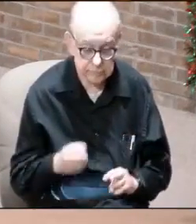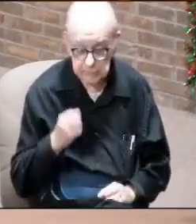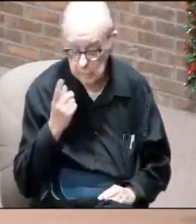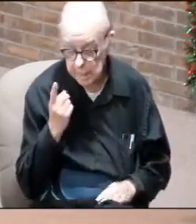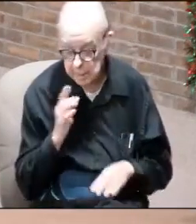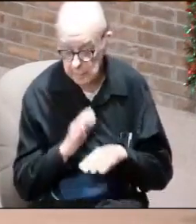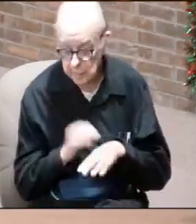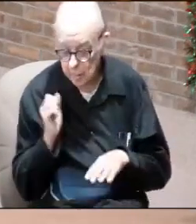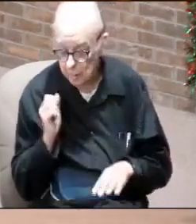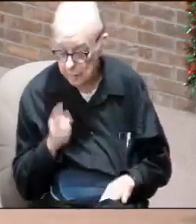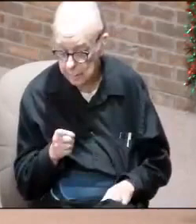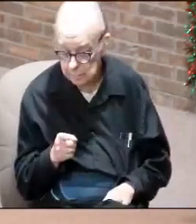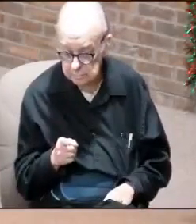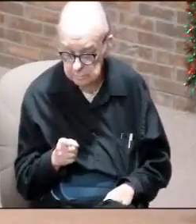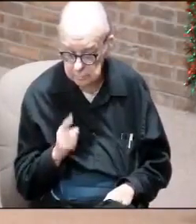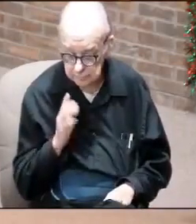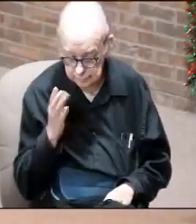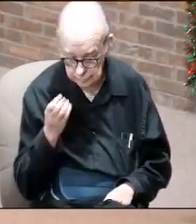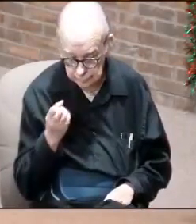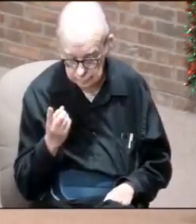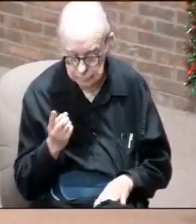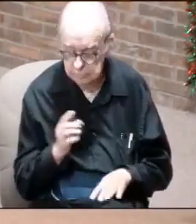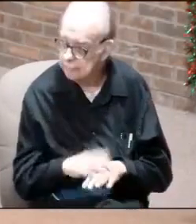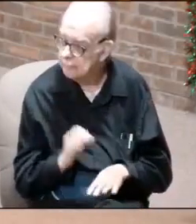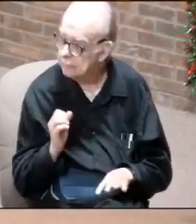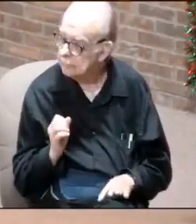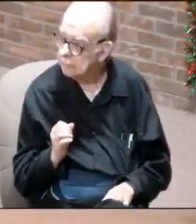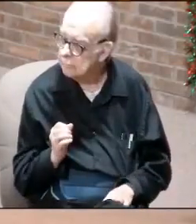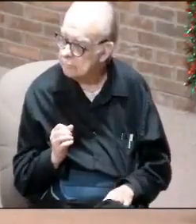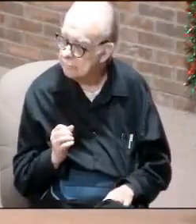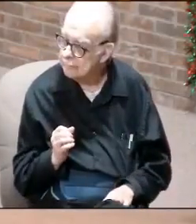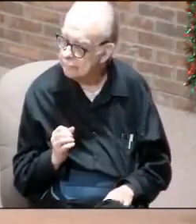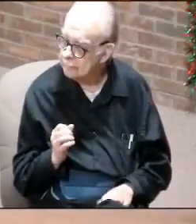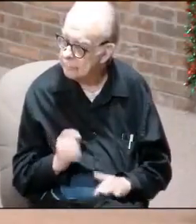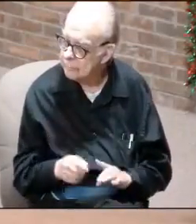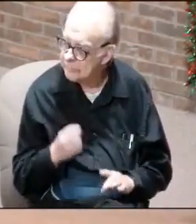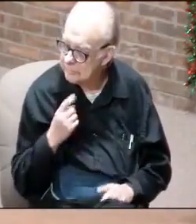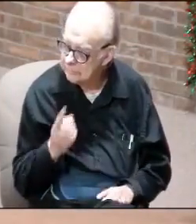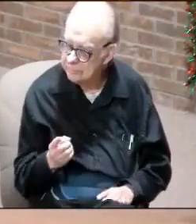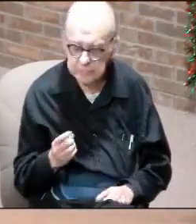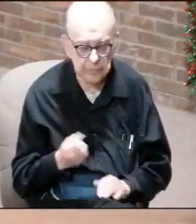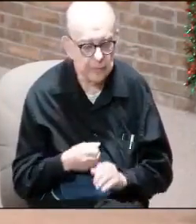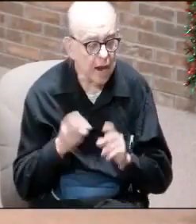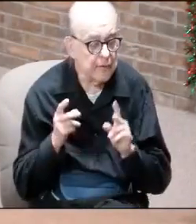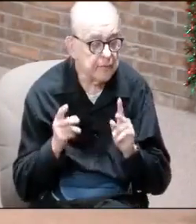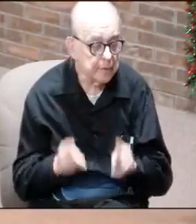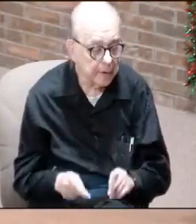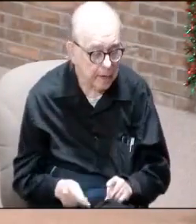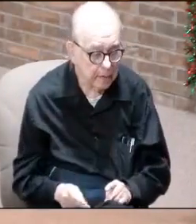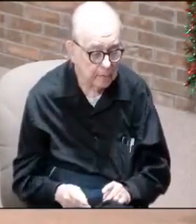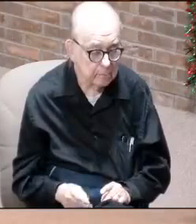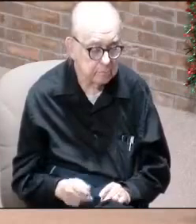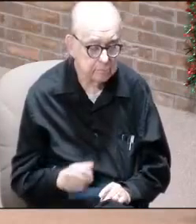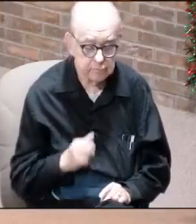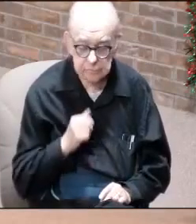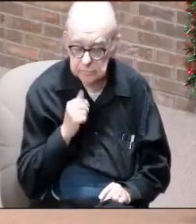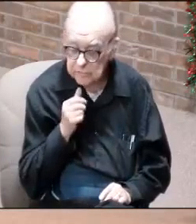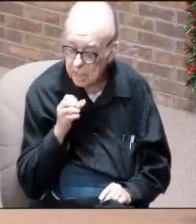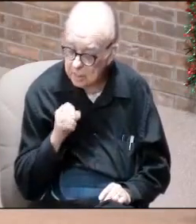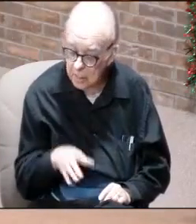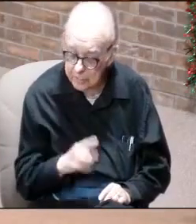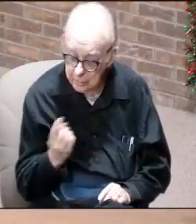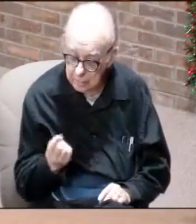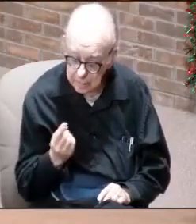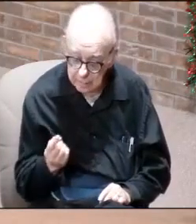call. And it's a wake-up call, can I tell you, for everybody. Not just the lost.